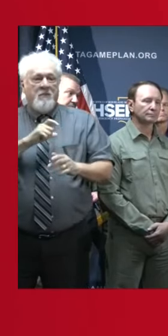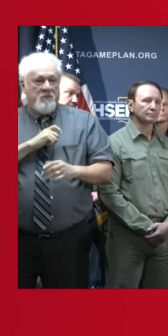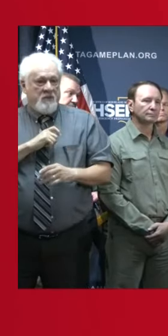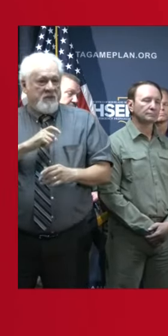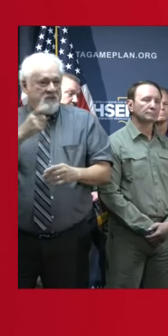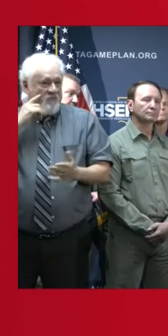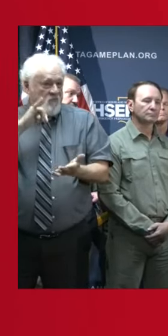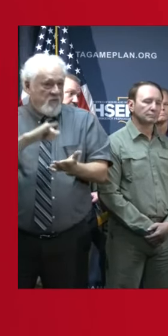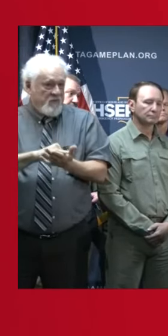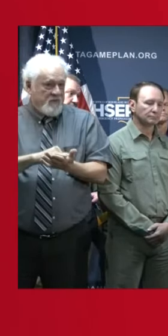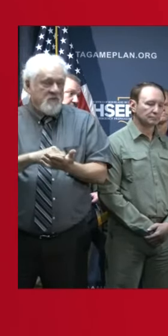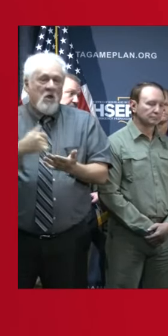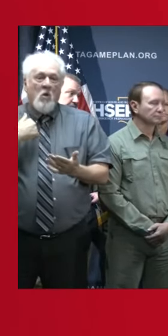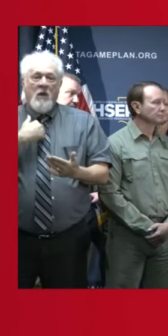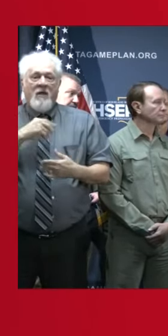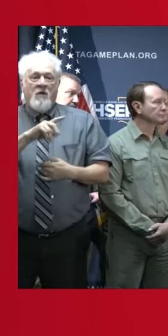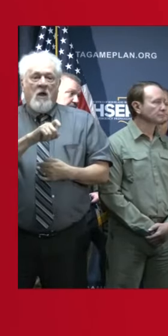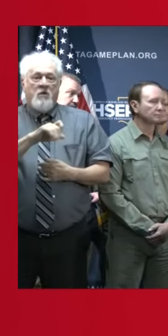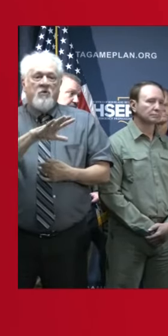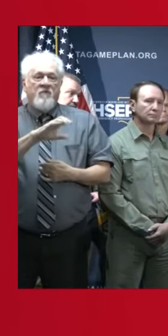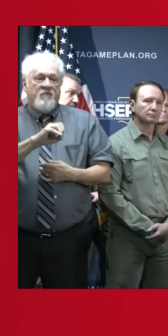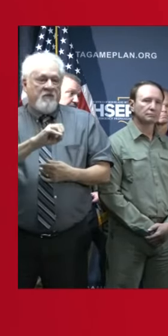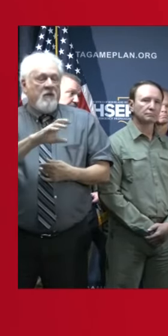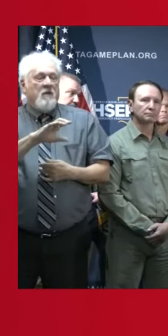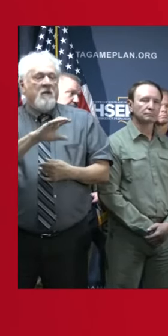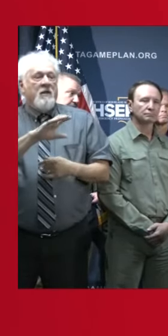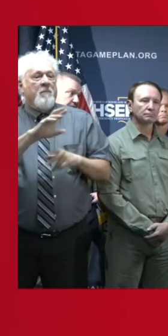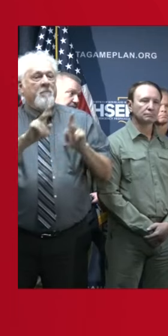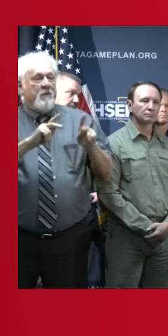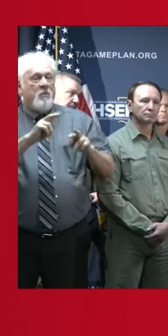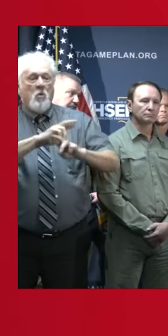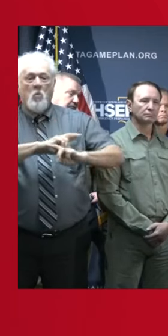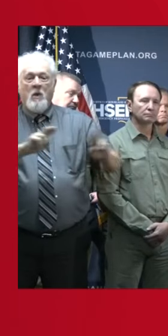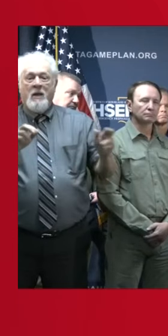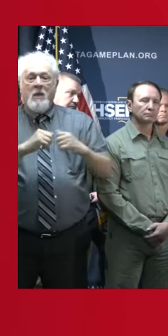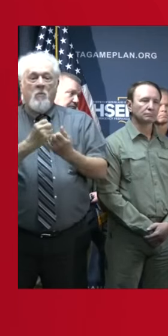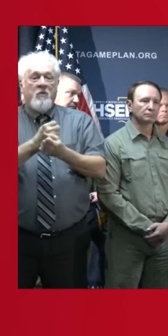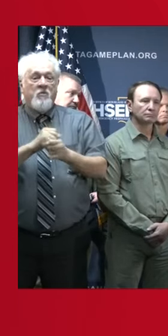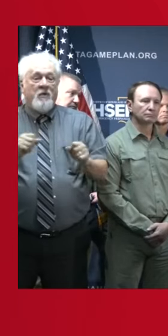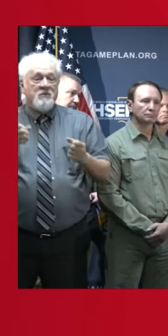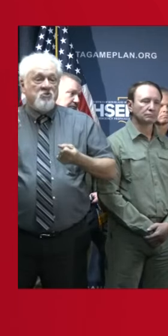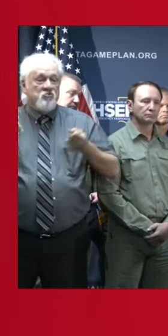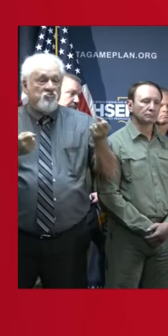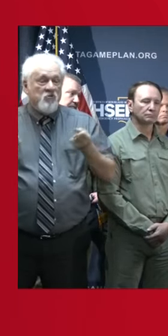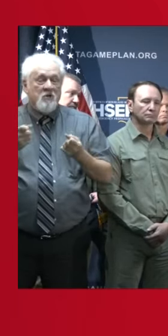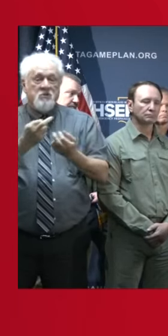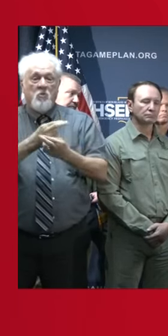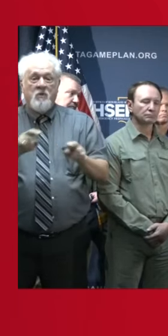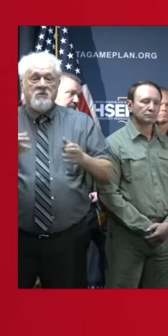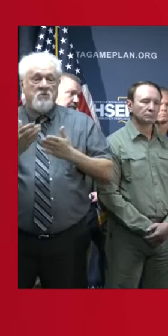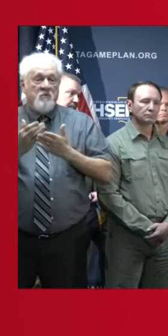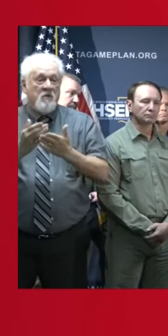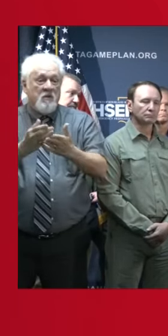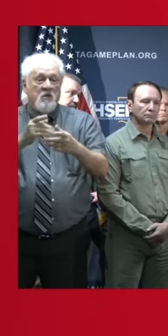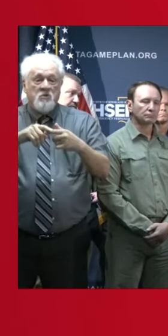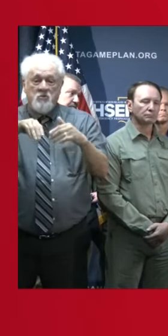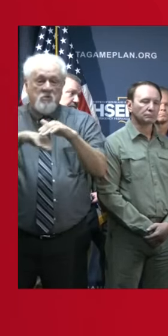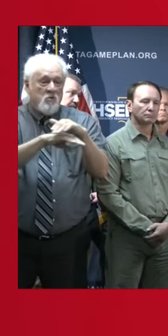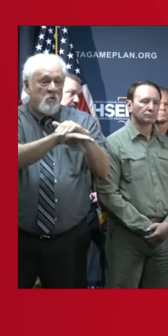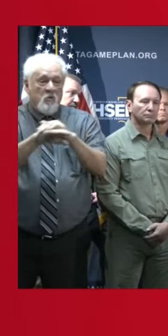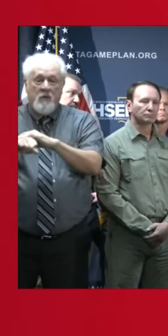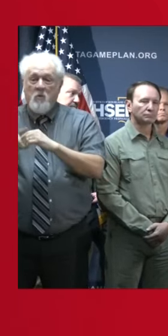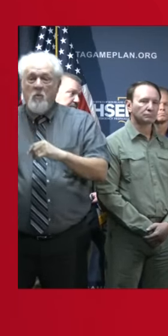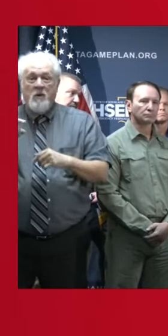this. We currently have 150 agents fully prepared with both rescue trucks and rescue vessels to go into any needed areas,